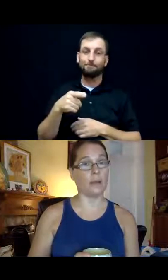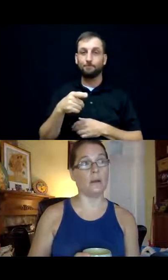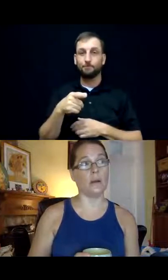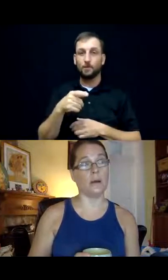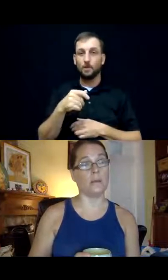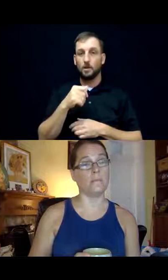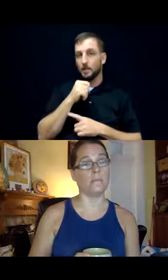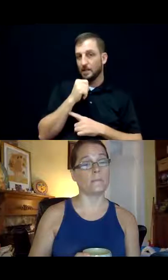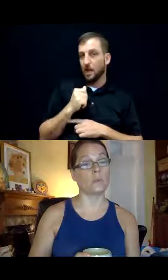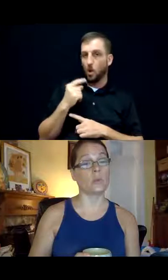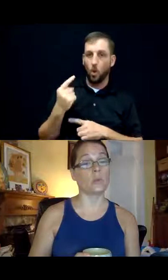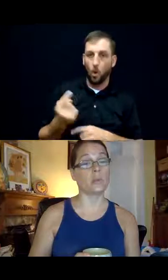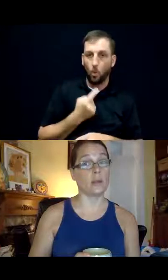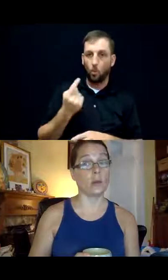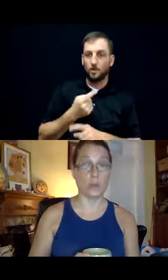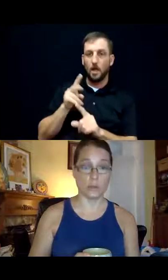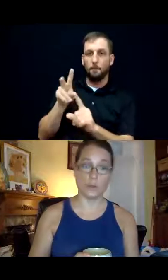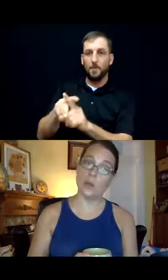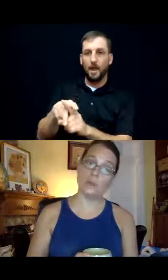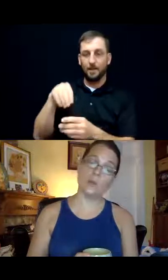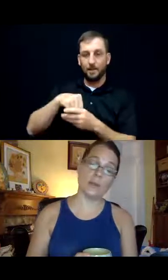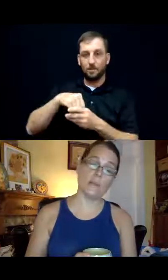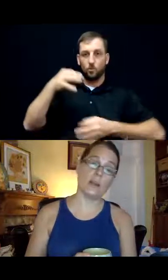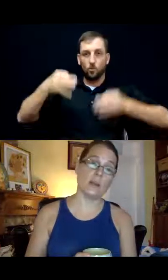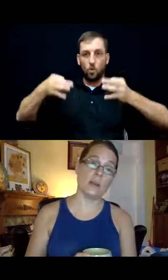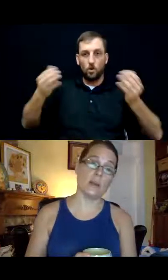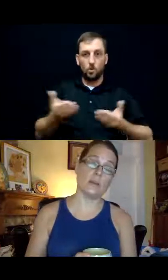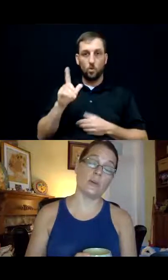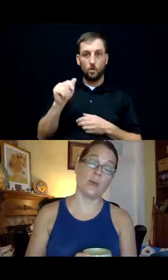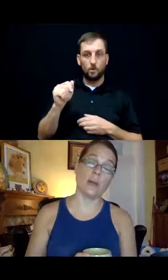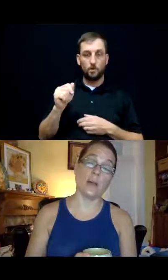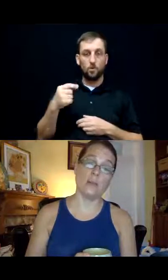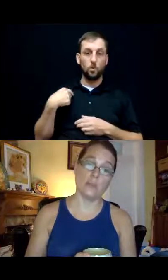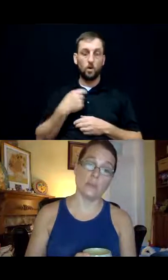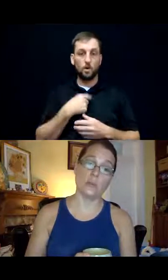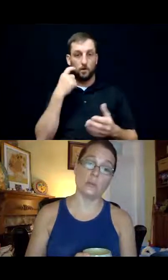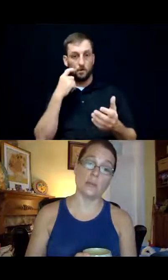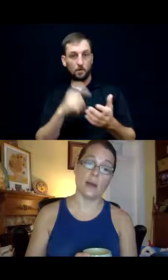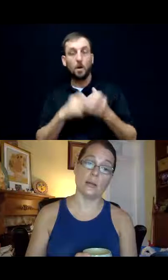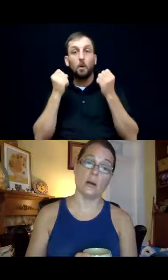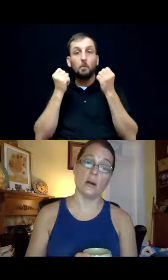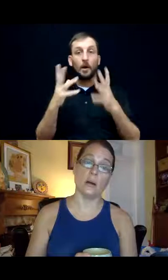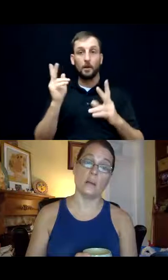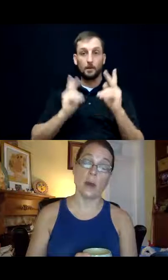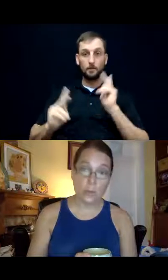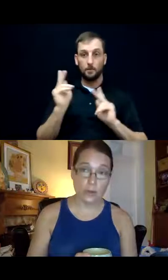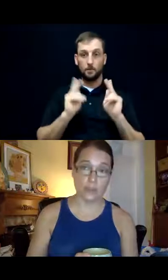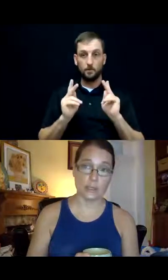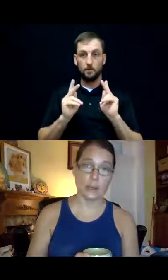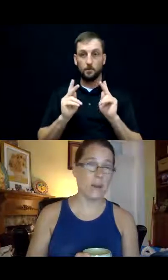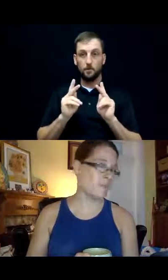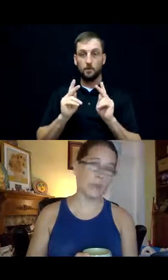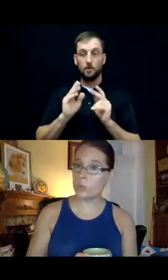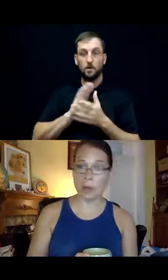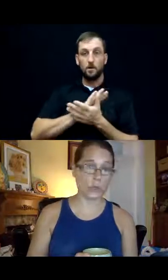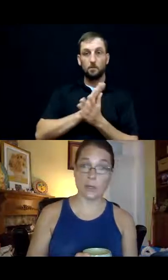in, um, the Louisiana courts. So we ended up finding that there are a lot of individuals that, uh, become interdicted